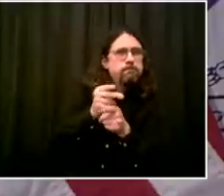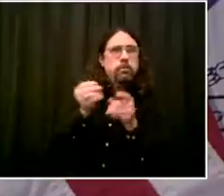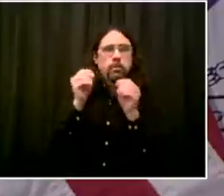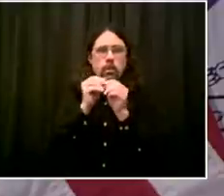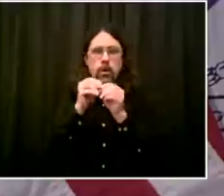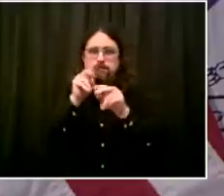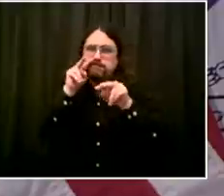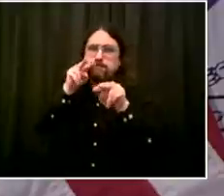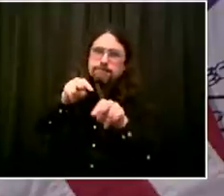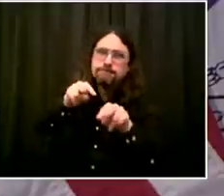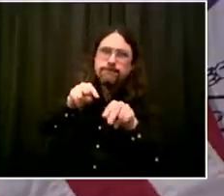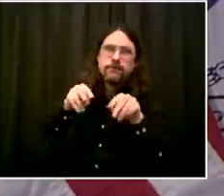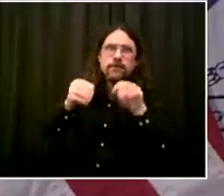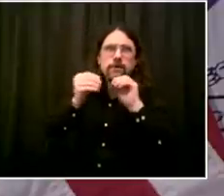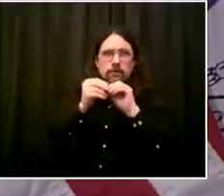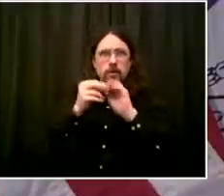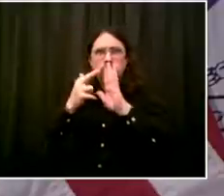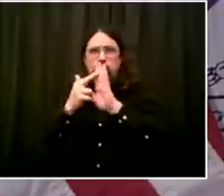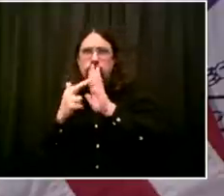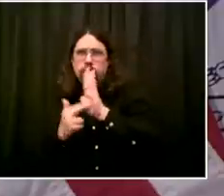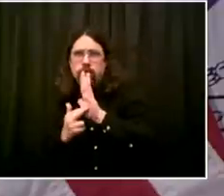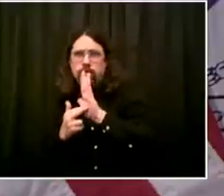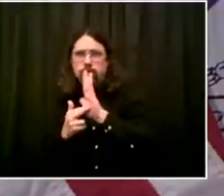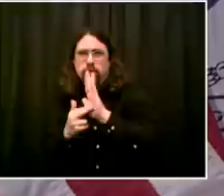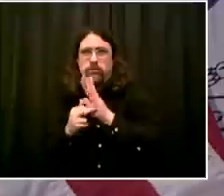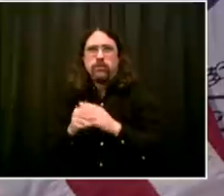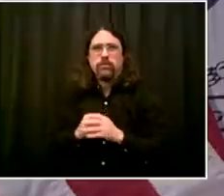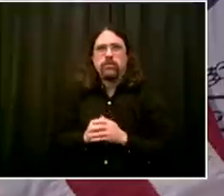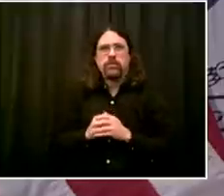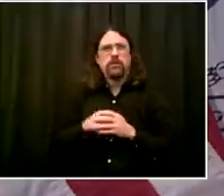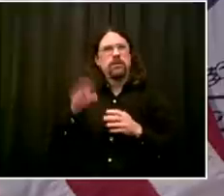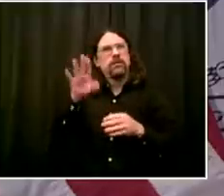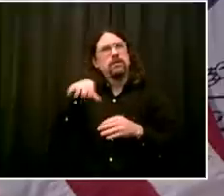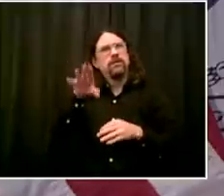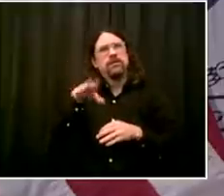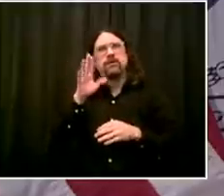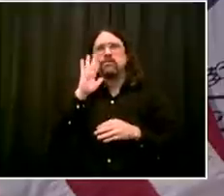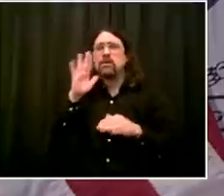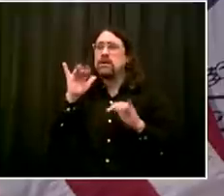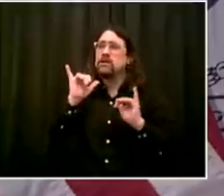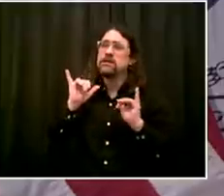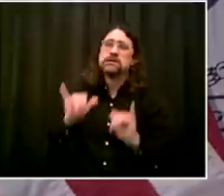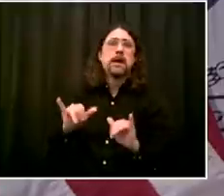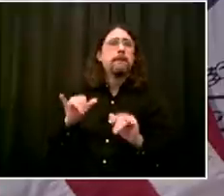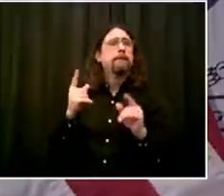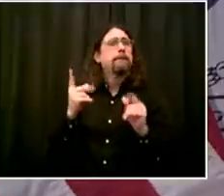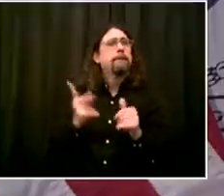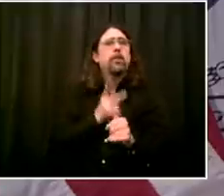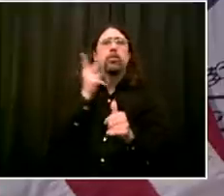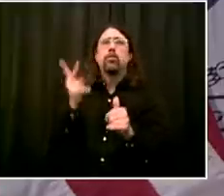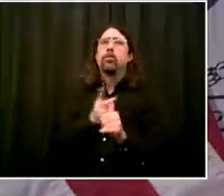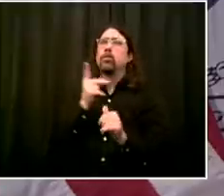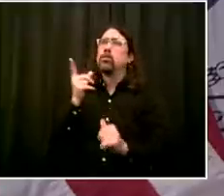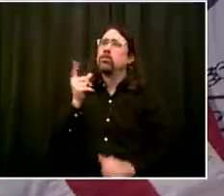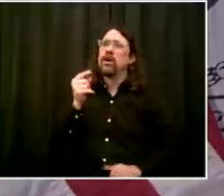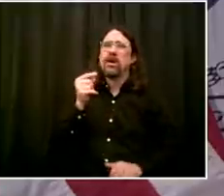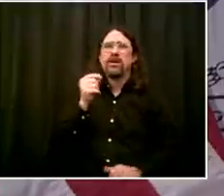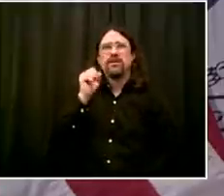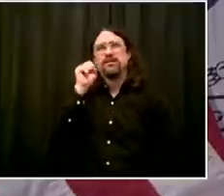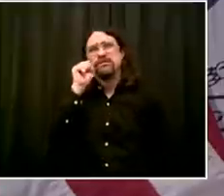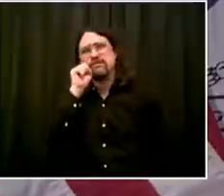who are over 65, over 70 and folks with pre-existing conditions and the precautions we're going to need them to keep taking even as